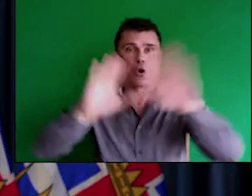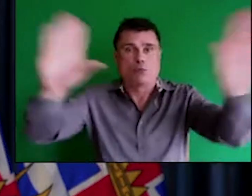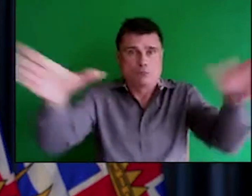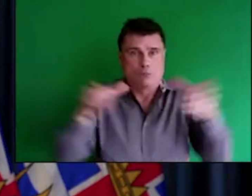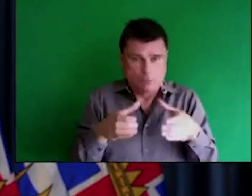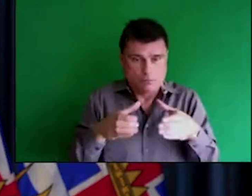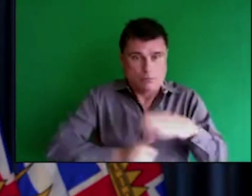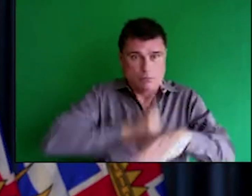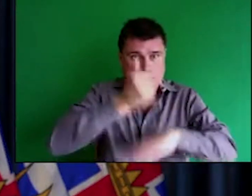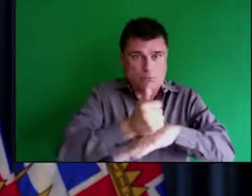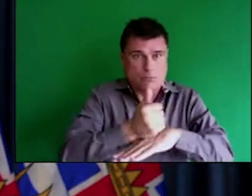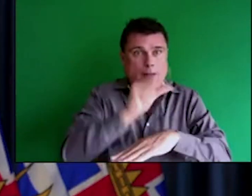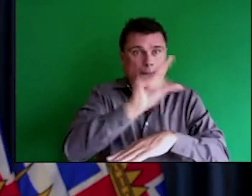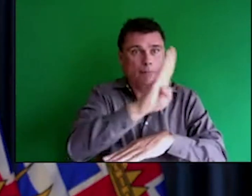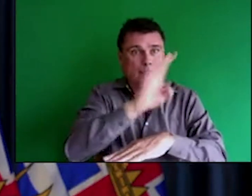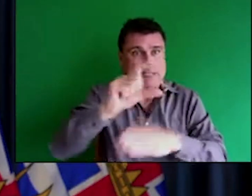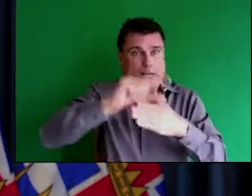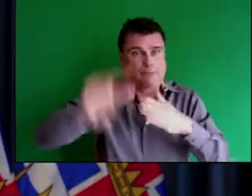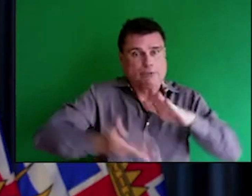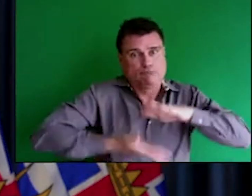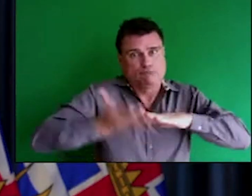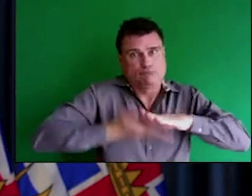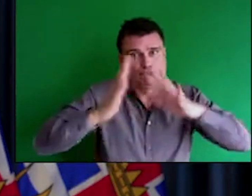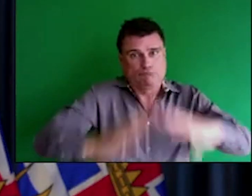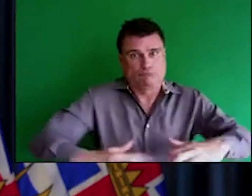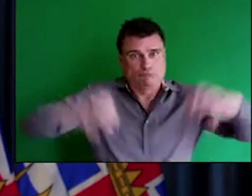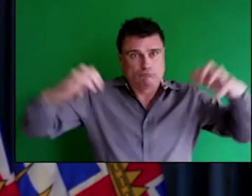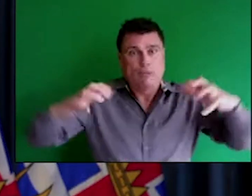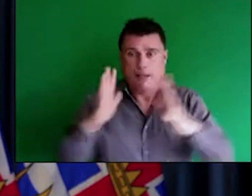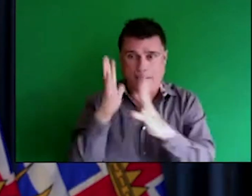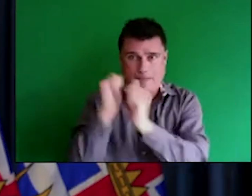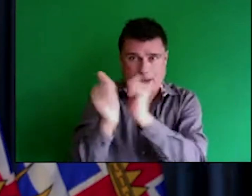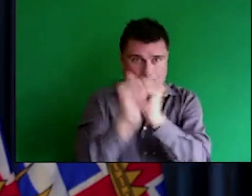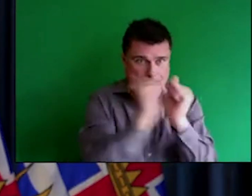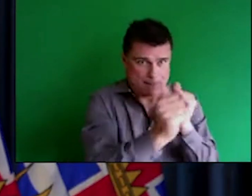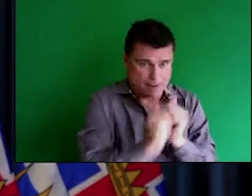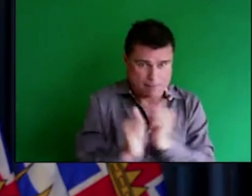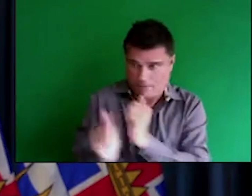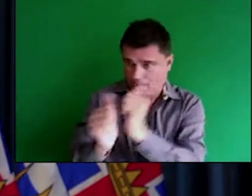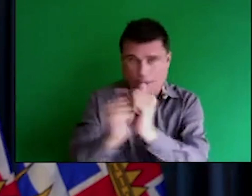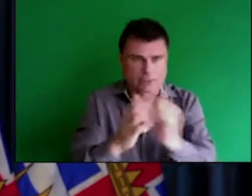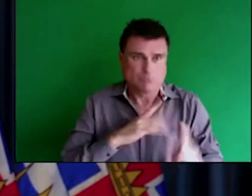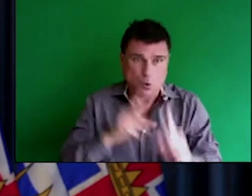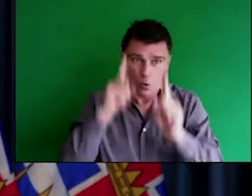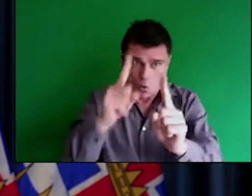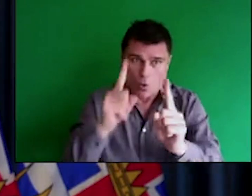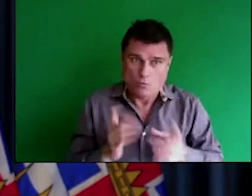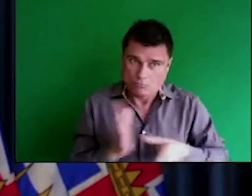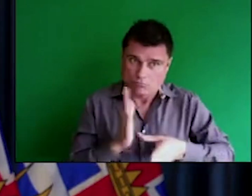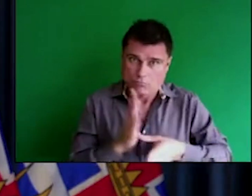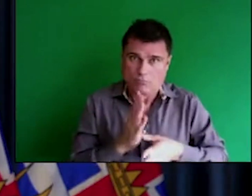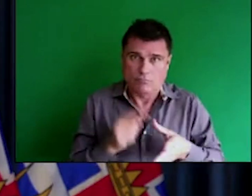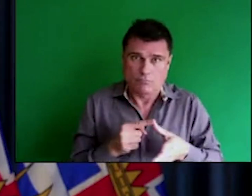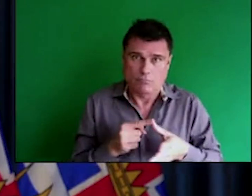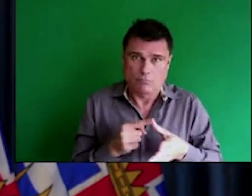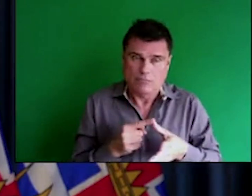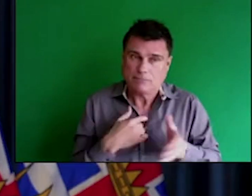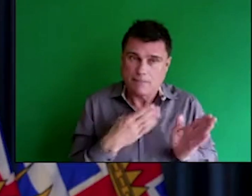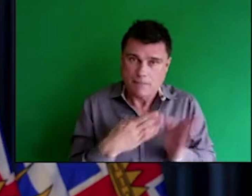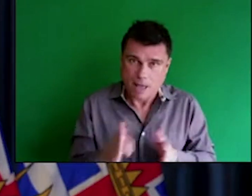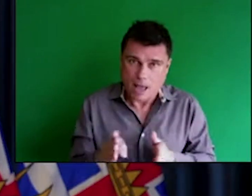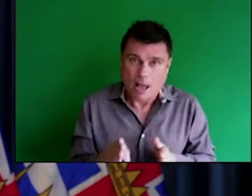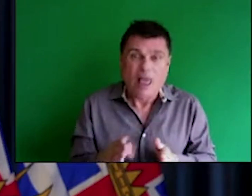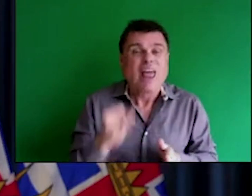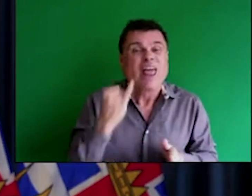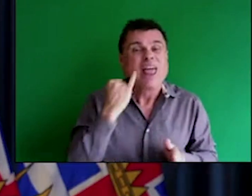business done and passed for people, and then move on. That's the plan. And if we have to amend that plan, I'll certainly